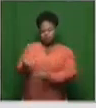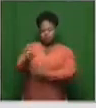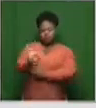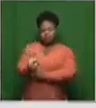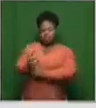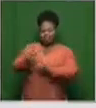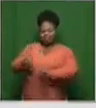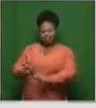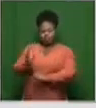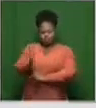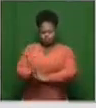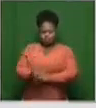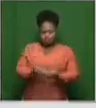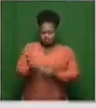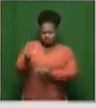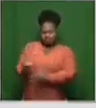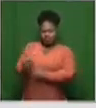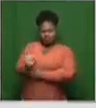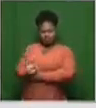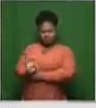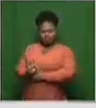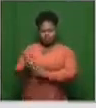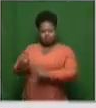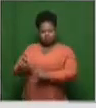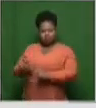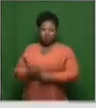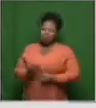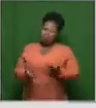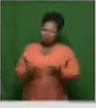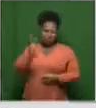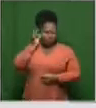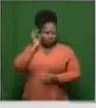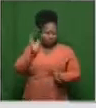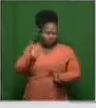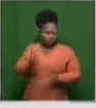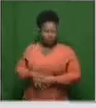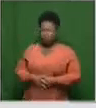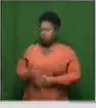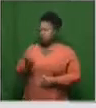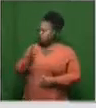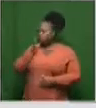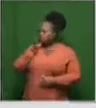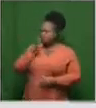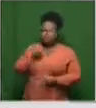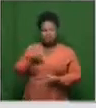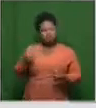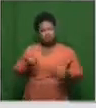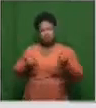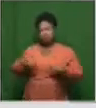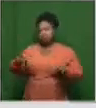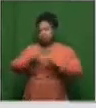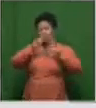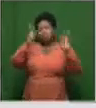and the phase three studies are the studies many of you will have heard about. We've got tens of thousands of people around the world